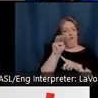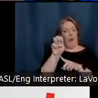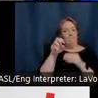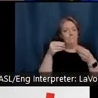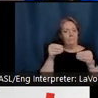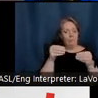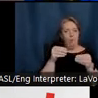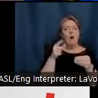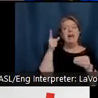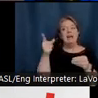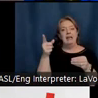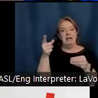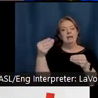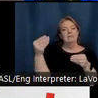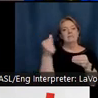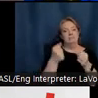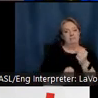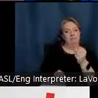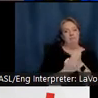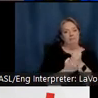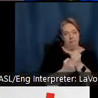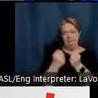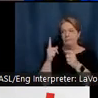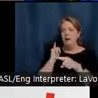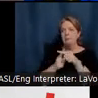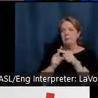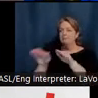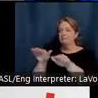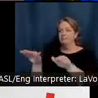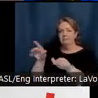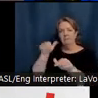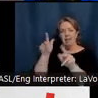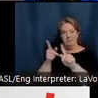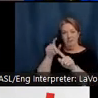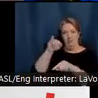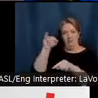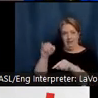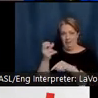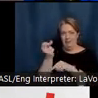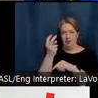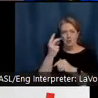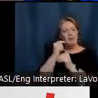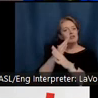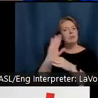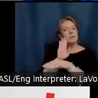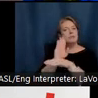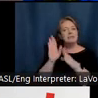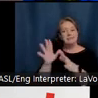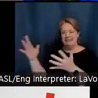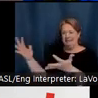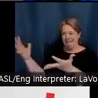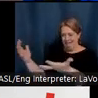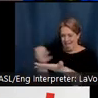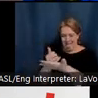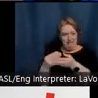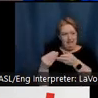the help of 12 German businessmen from the community of Indianapolis. The deal was that he would repay